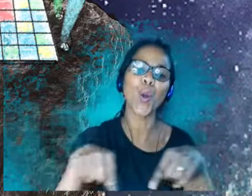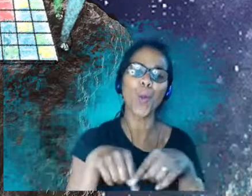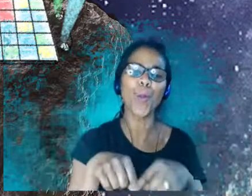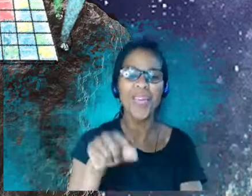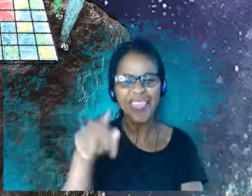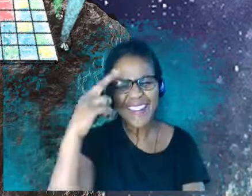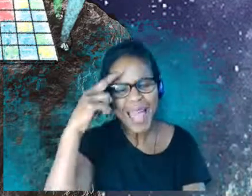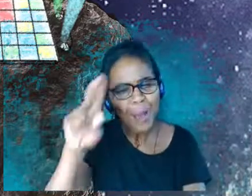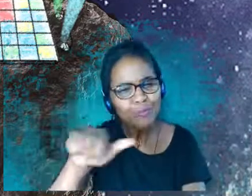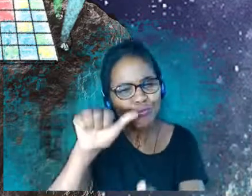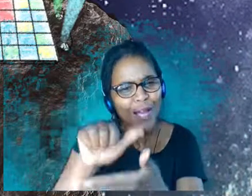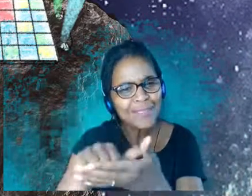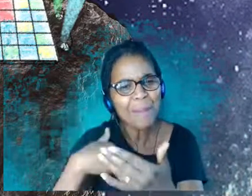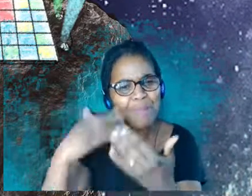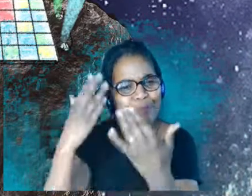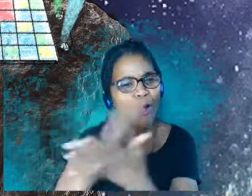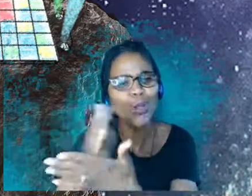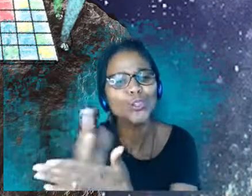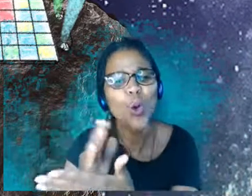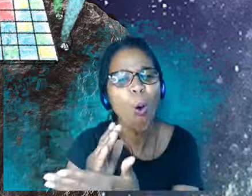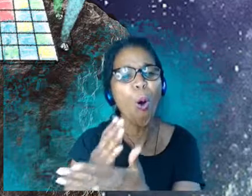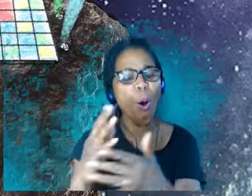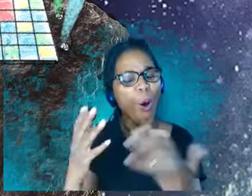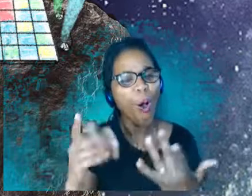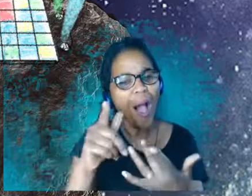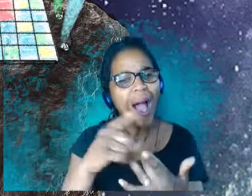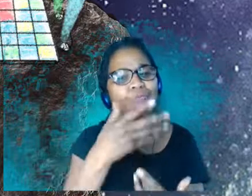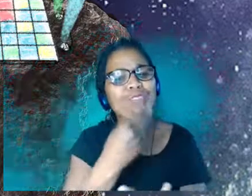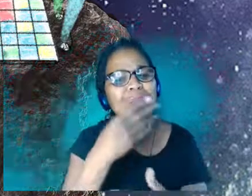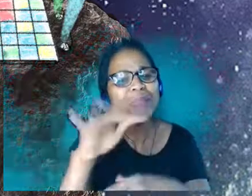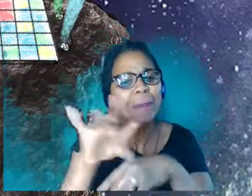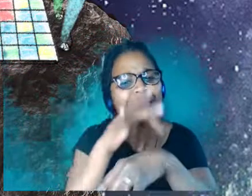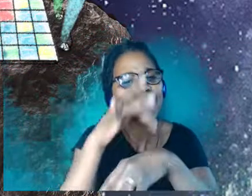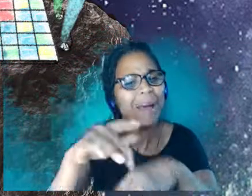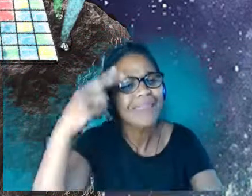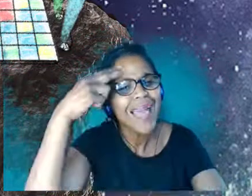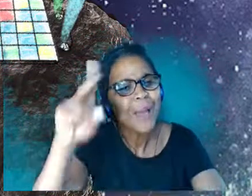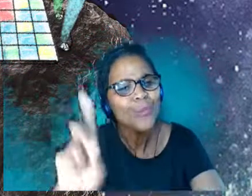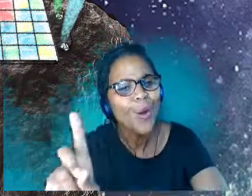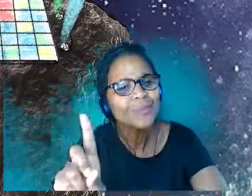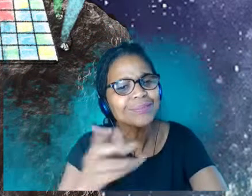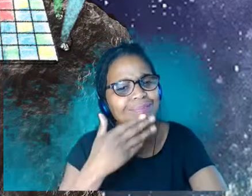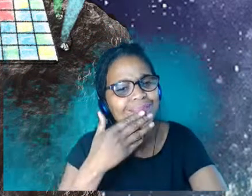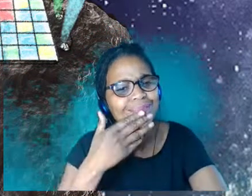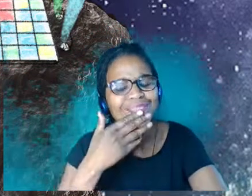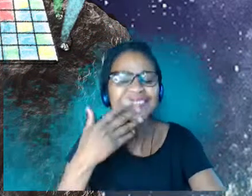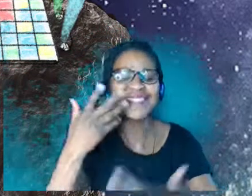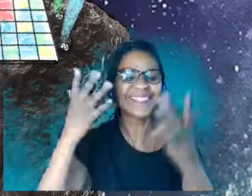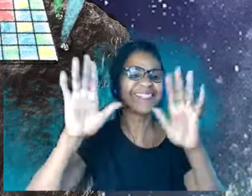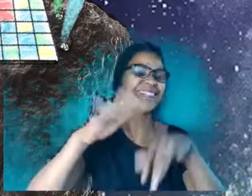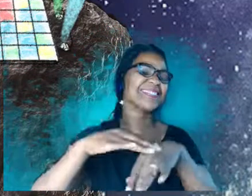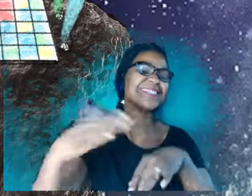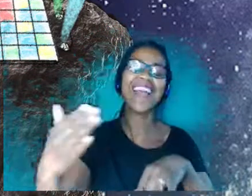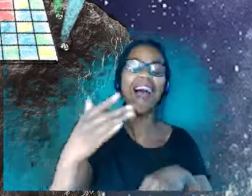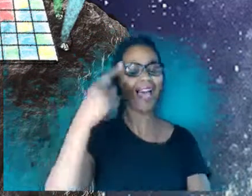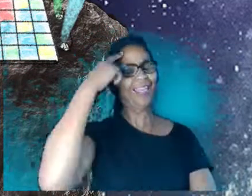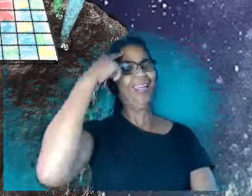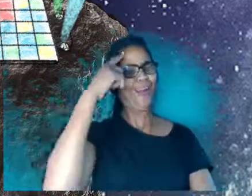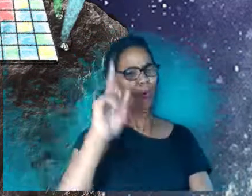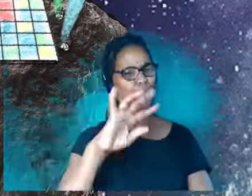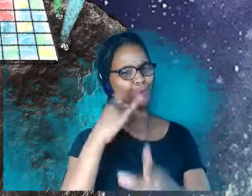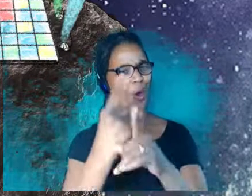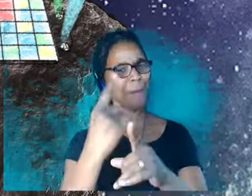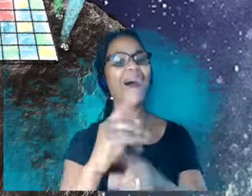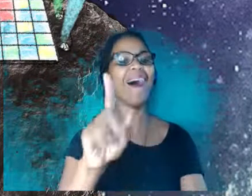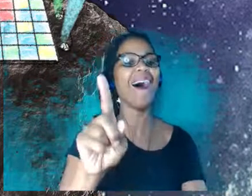so. No, I think it would seem to wrapping my brains as to what exactly you're referring to, but it